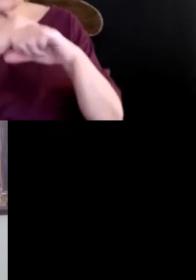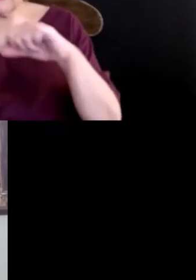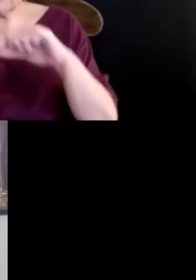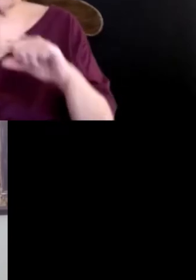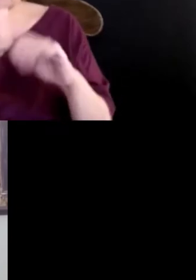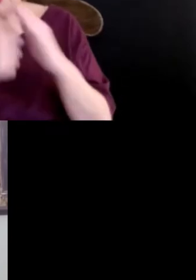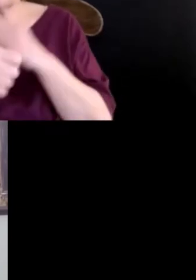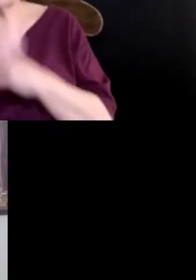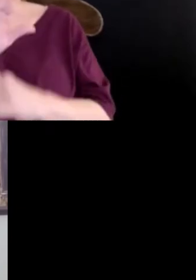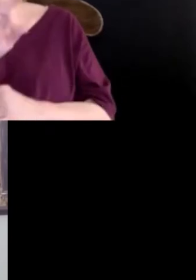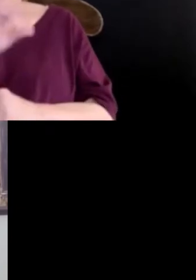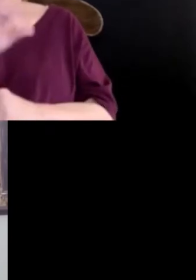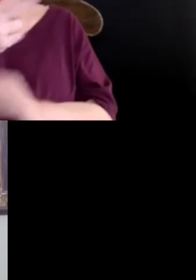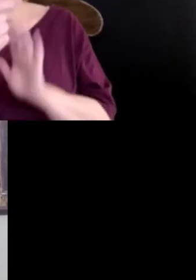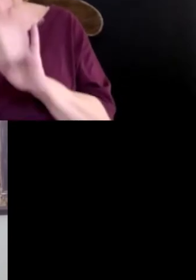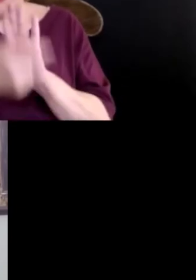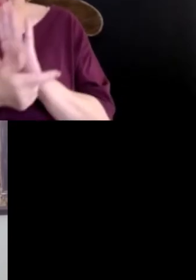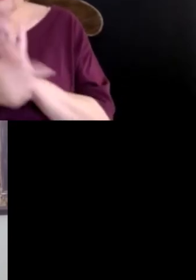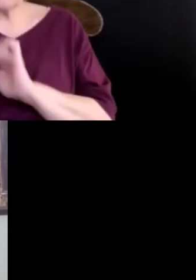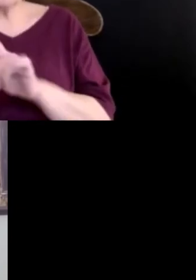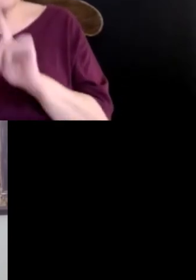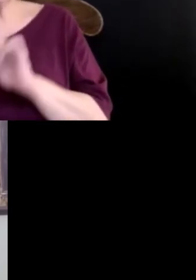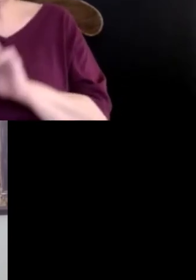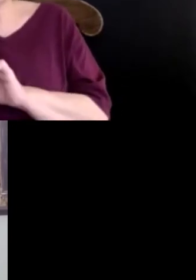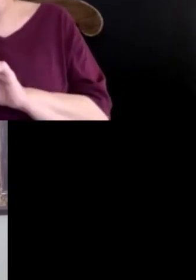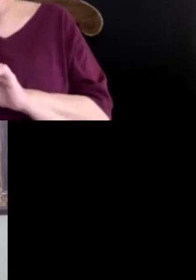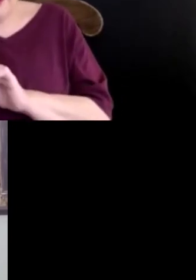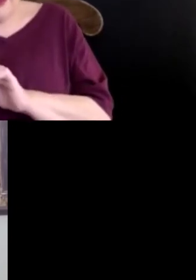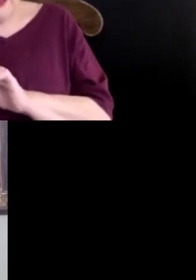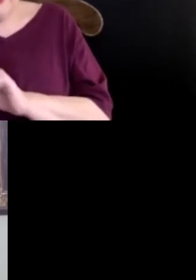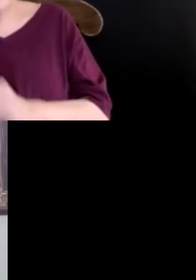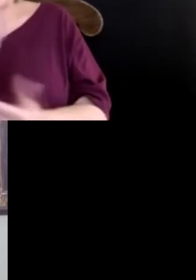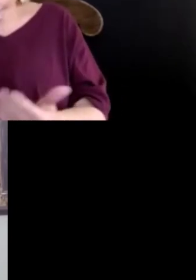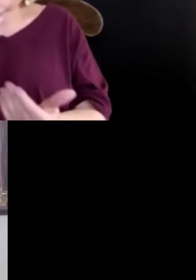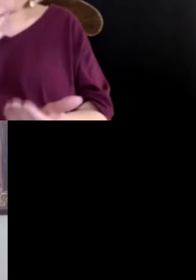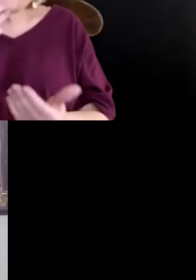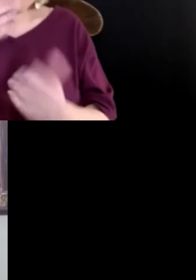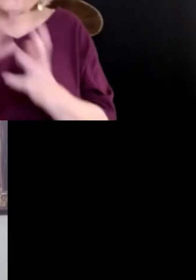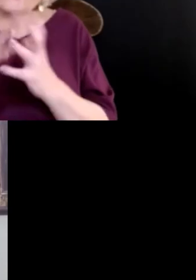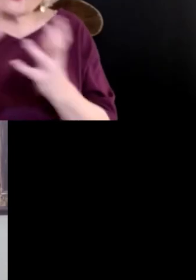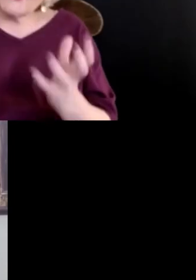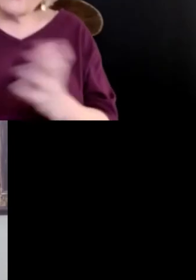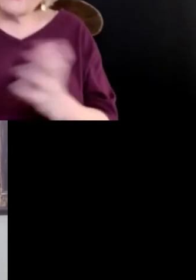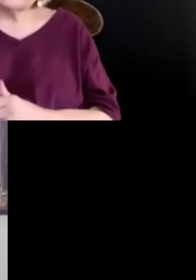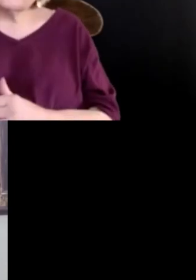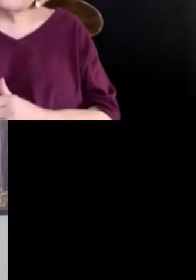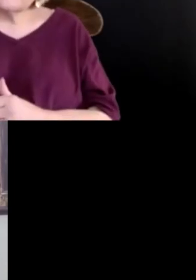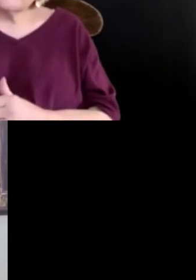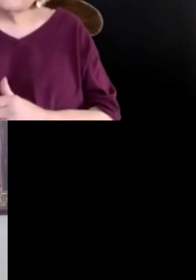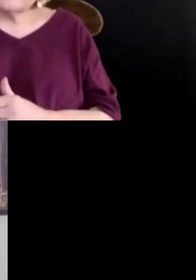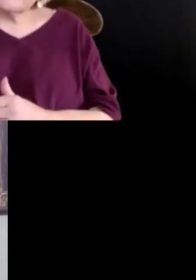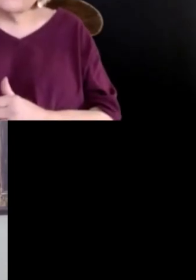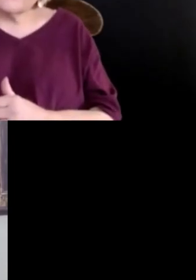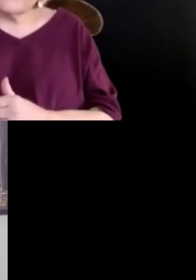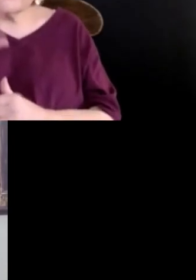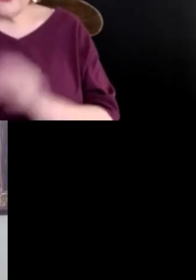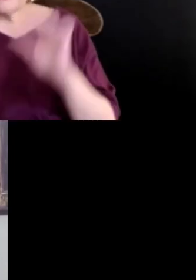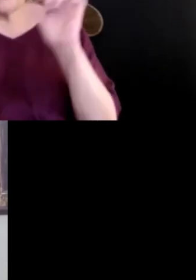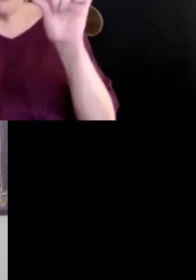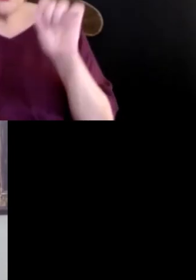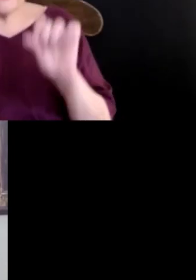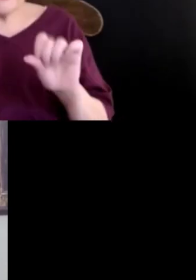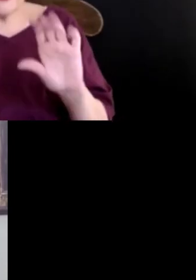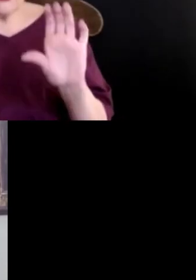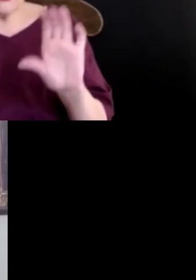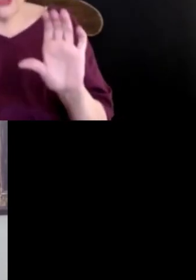Housing Act, not the ADA though. Thank you so much, Janine. And as has been posted in the chat, we